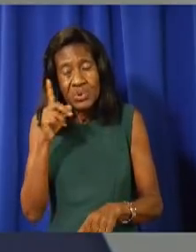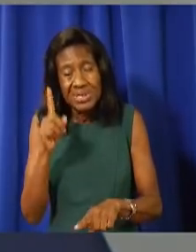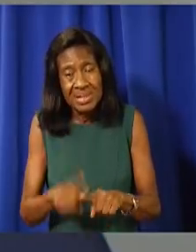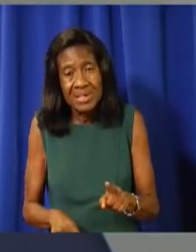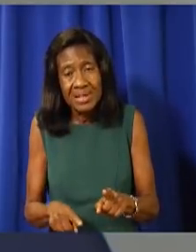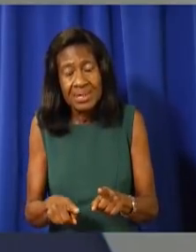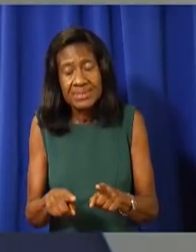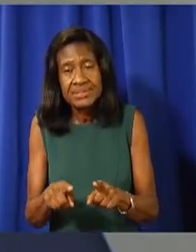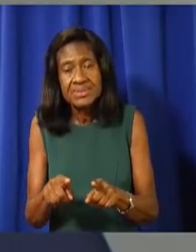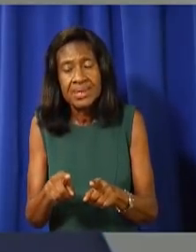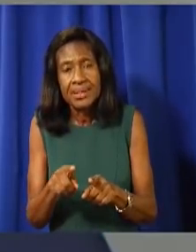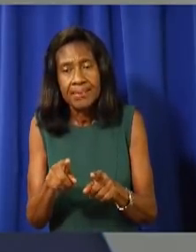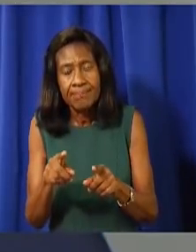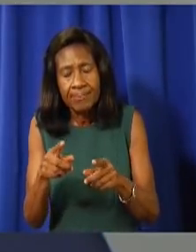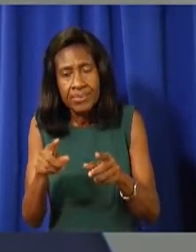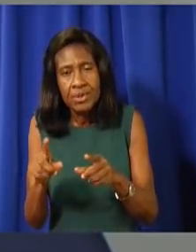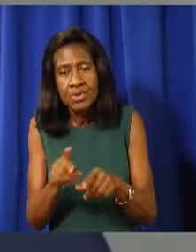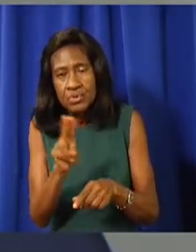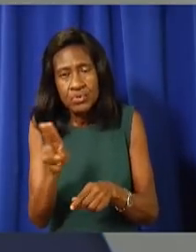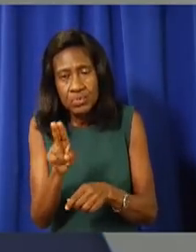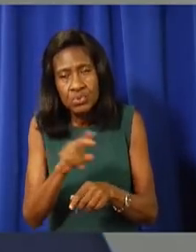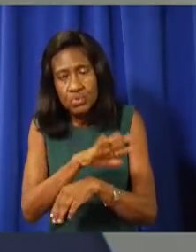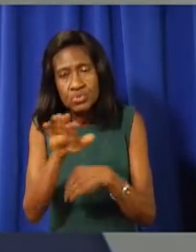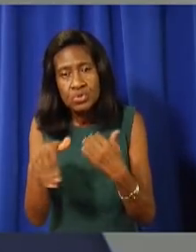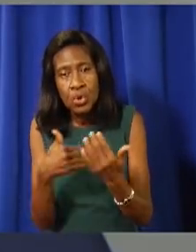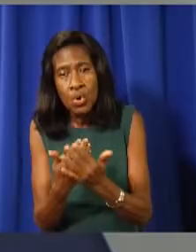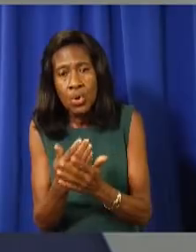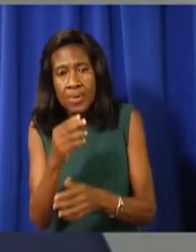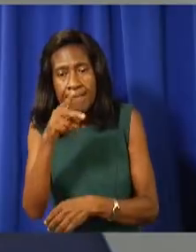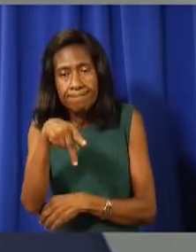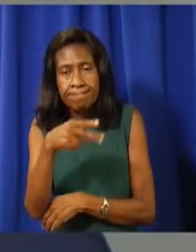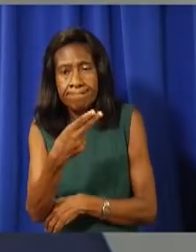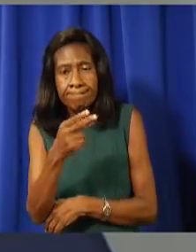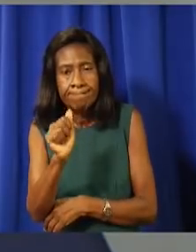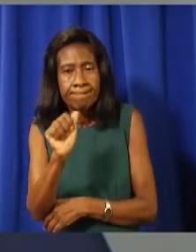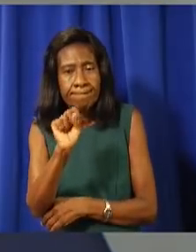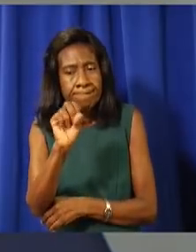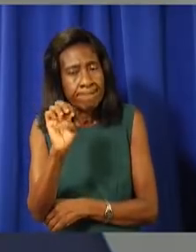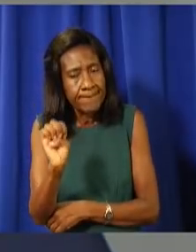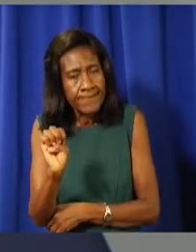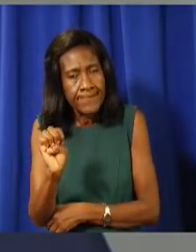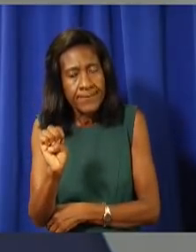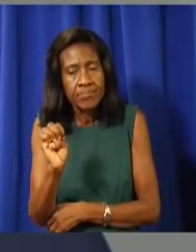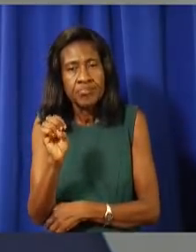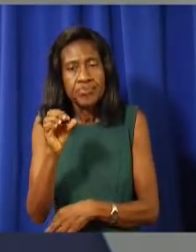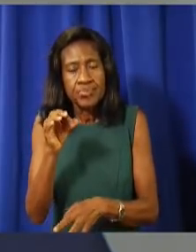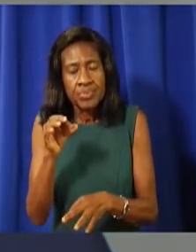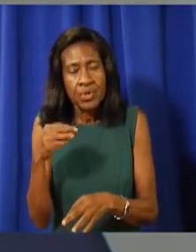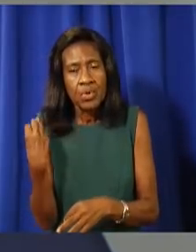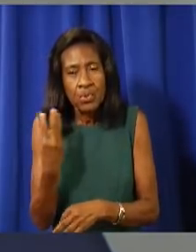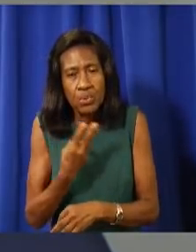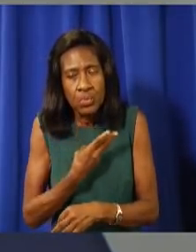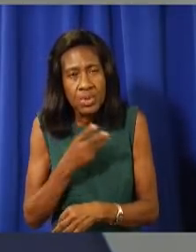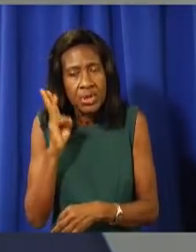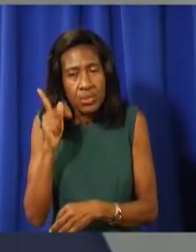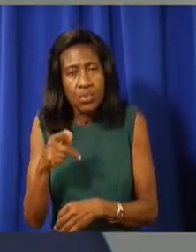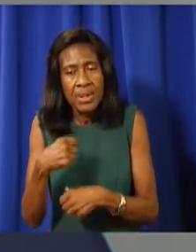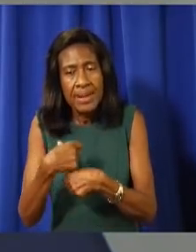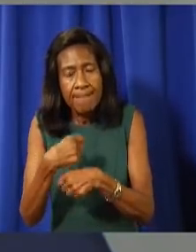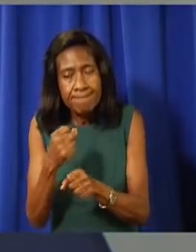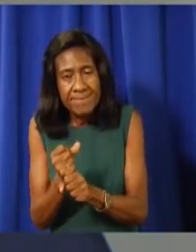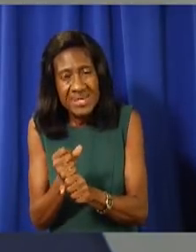is designed to allow adjustments to be made. And if it becomes necessary, we are willing to make the necessary modifications